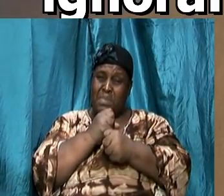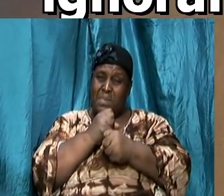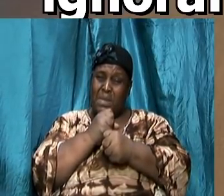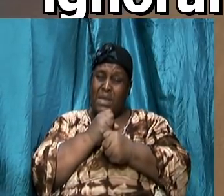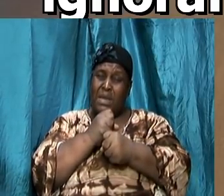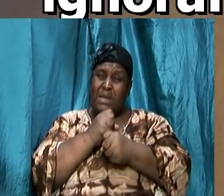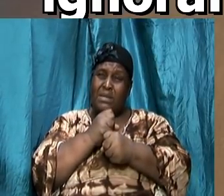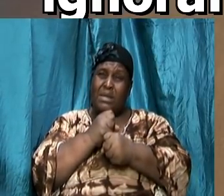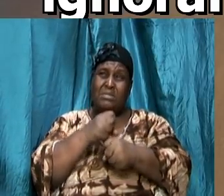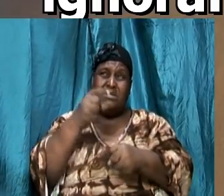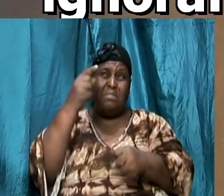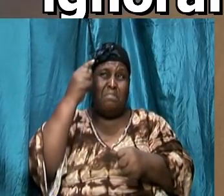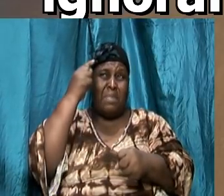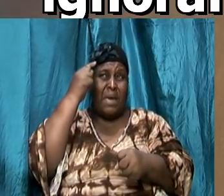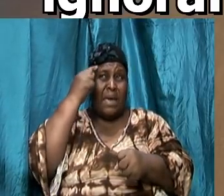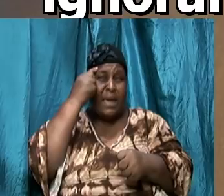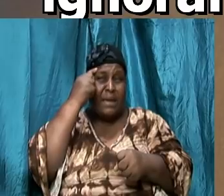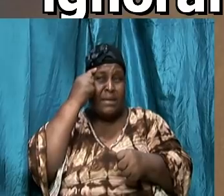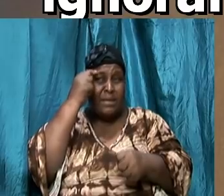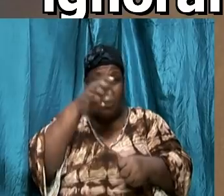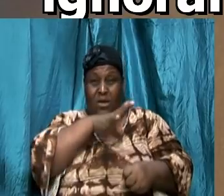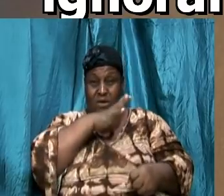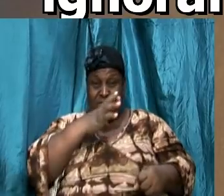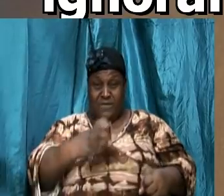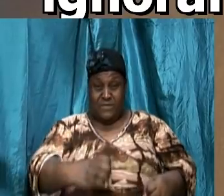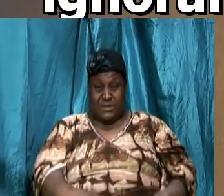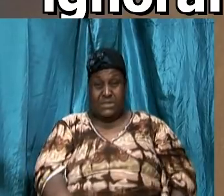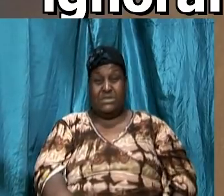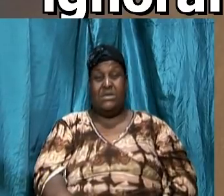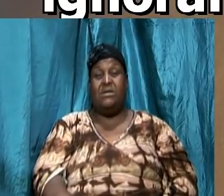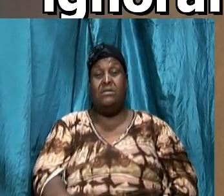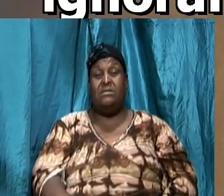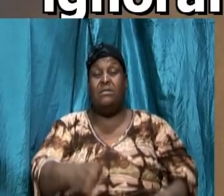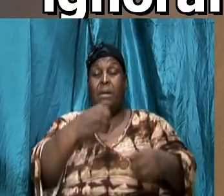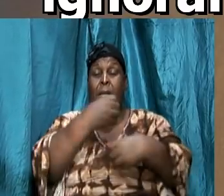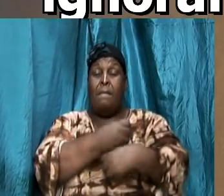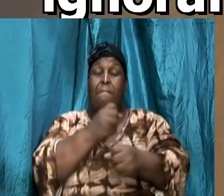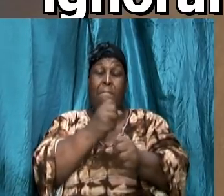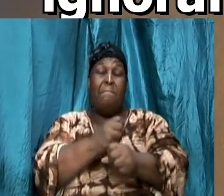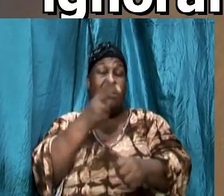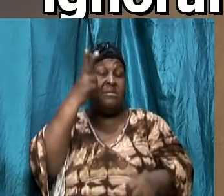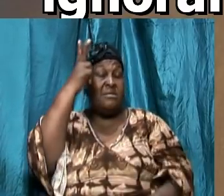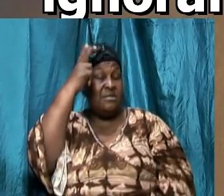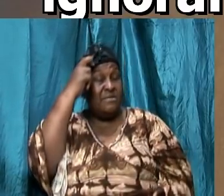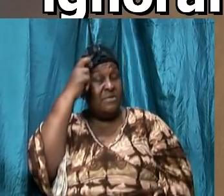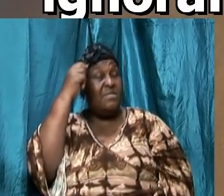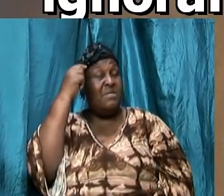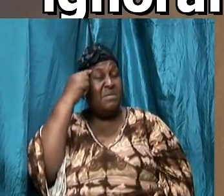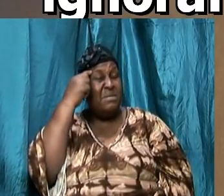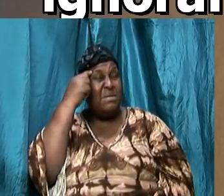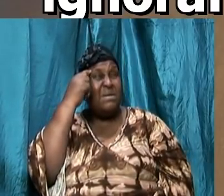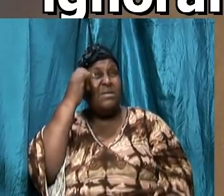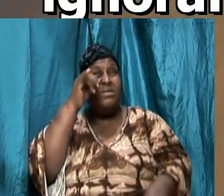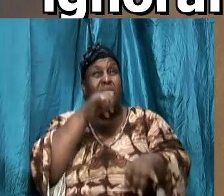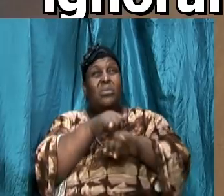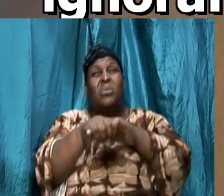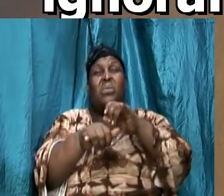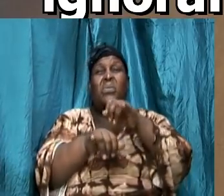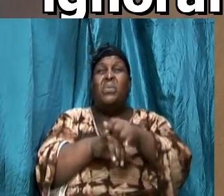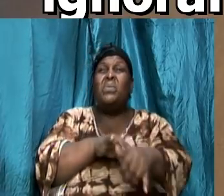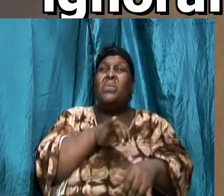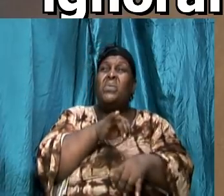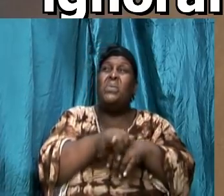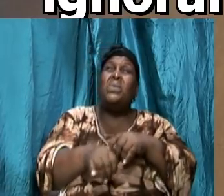his thoughts and his wiles and his arrows to